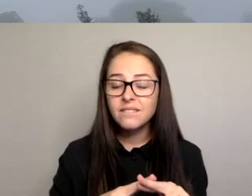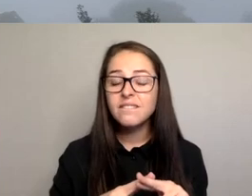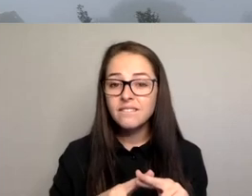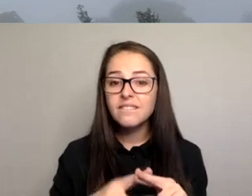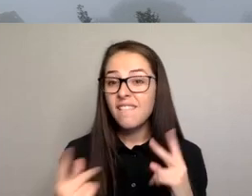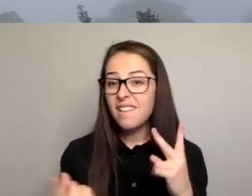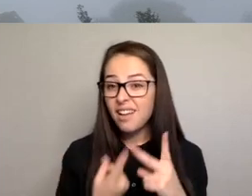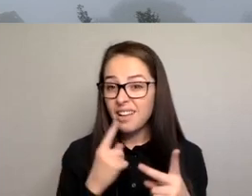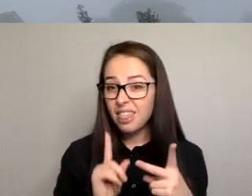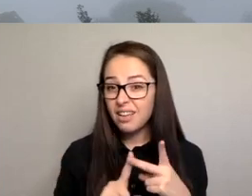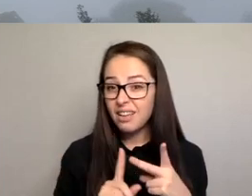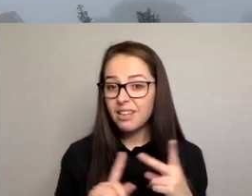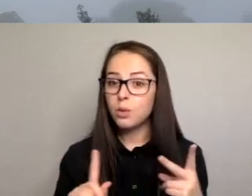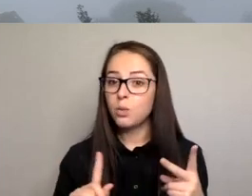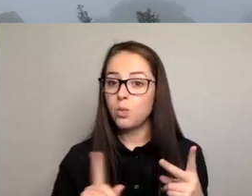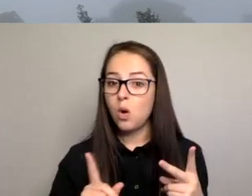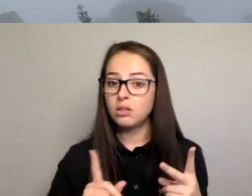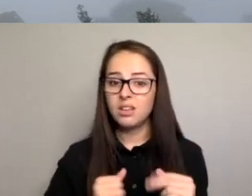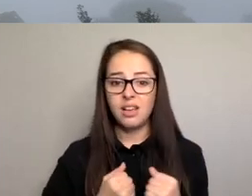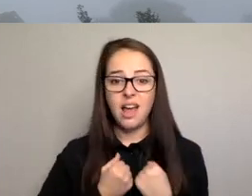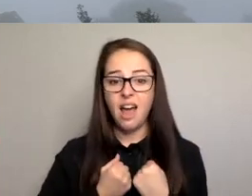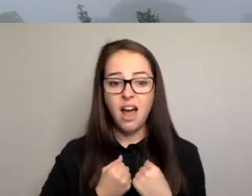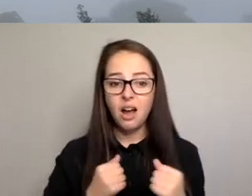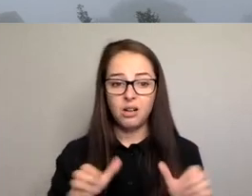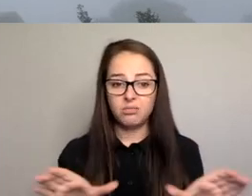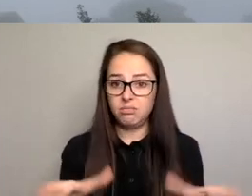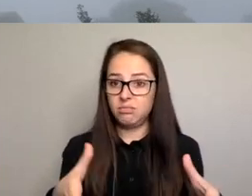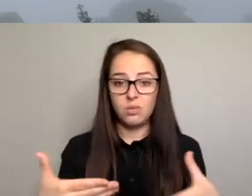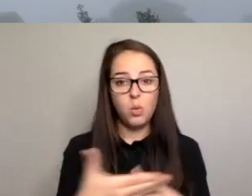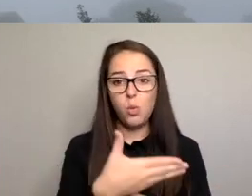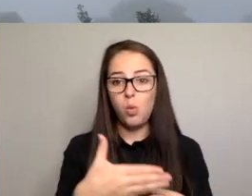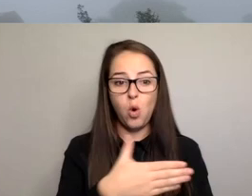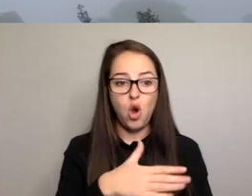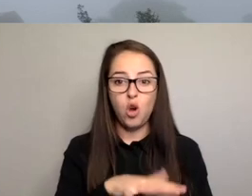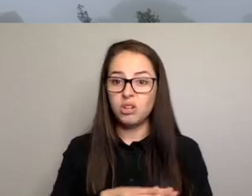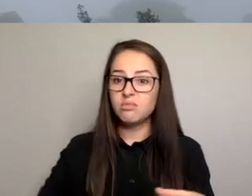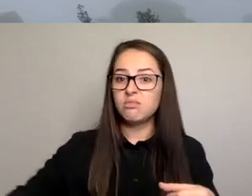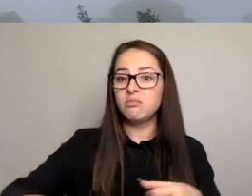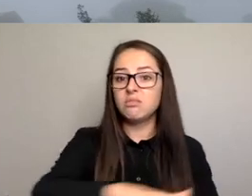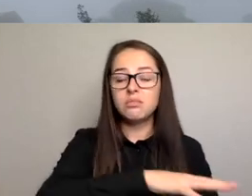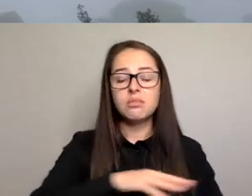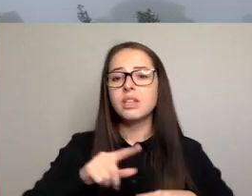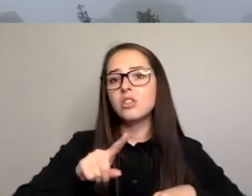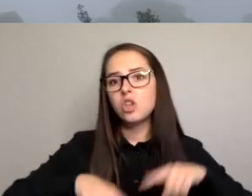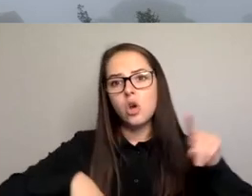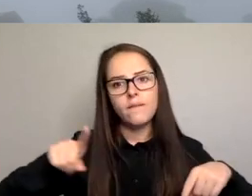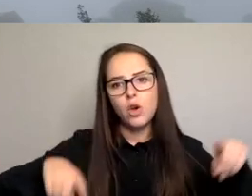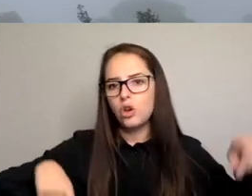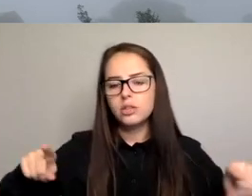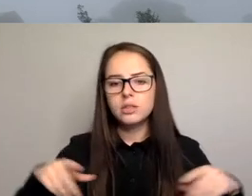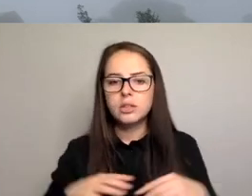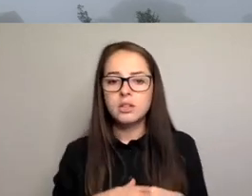workforce is diverse. And we also have a number of areas where there are traditionally,